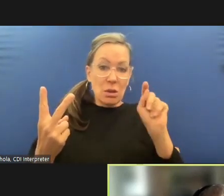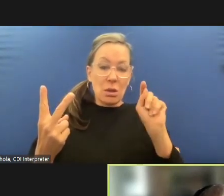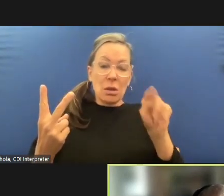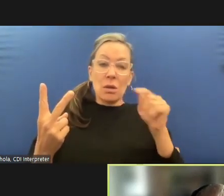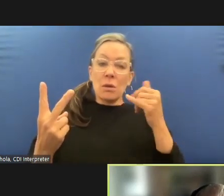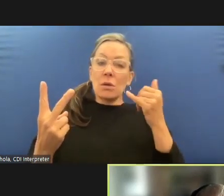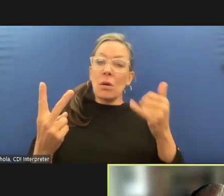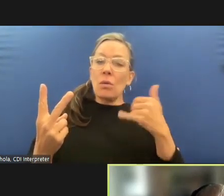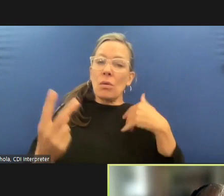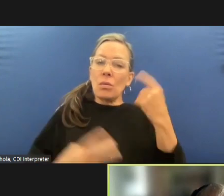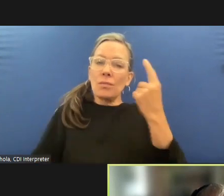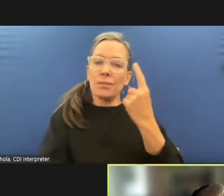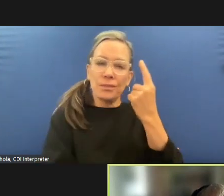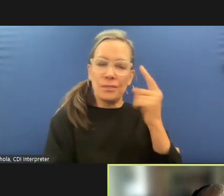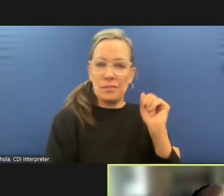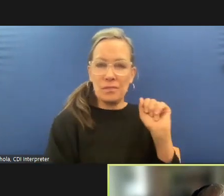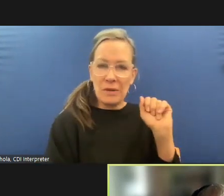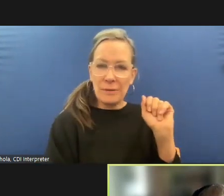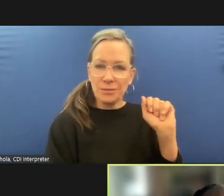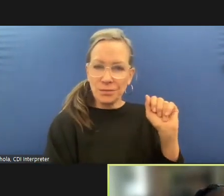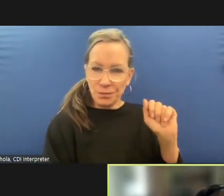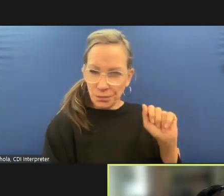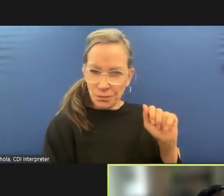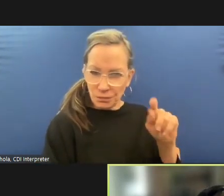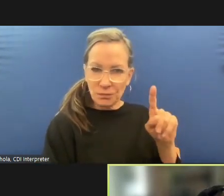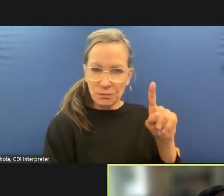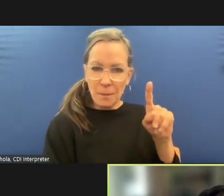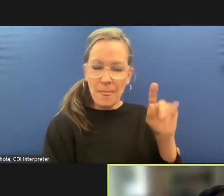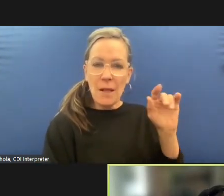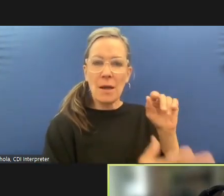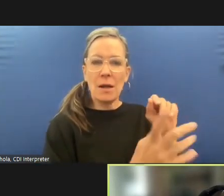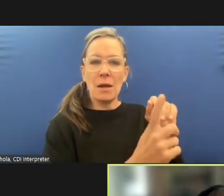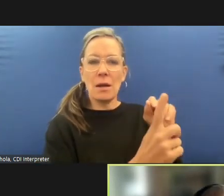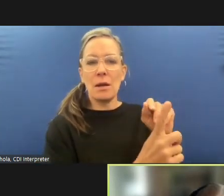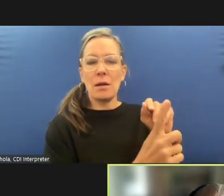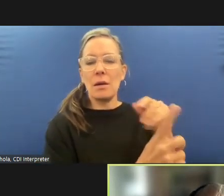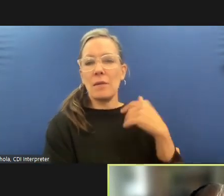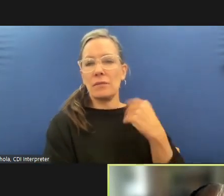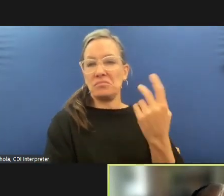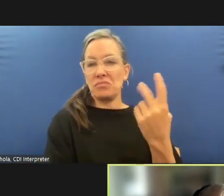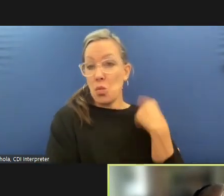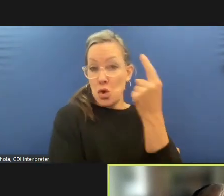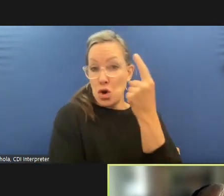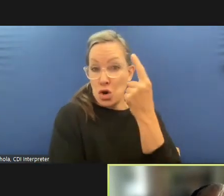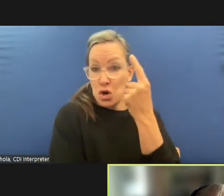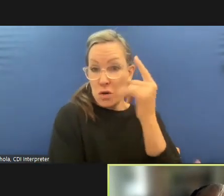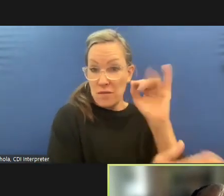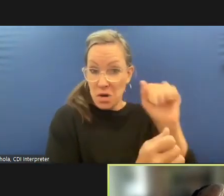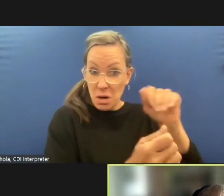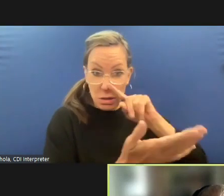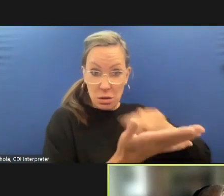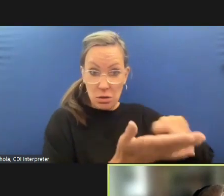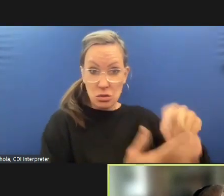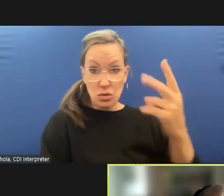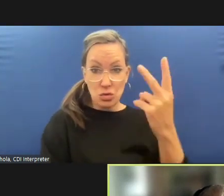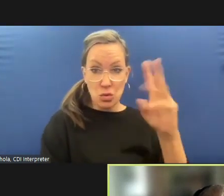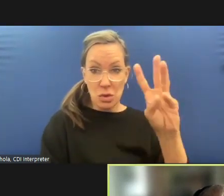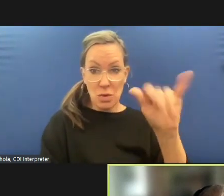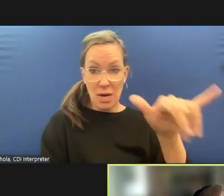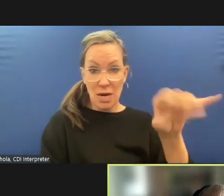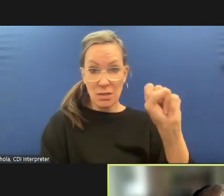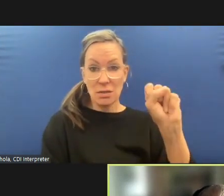the way in which we set up an oversight board or um i didn't write down the other option but uh